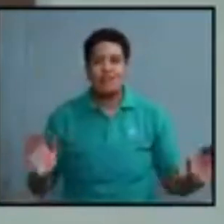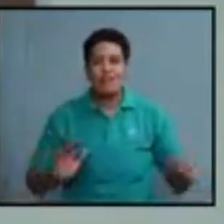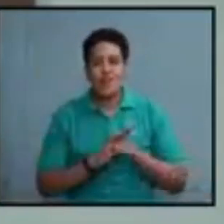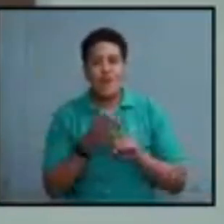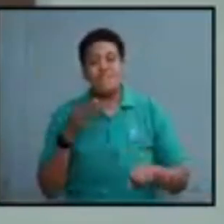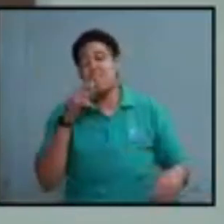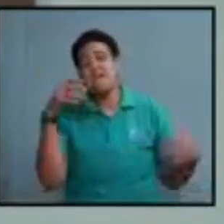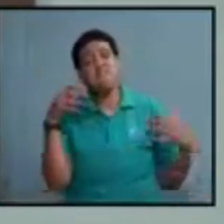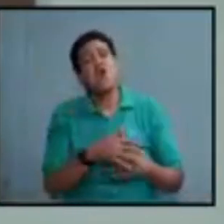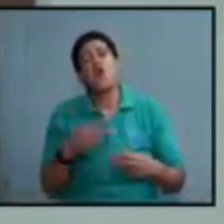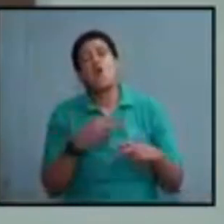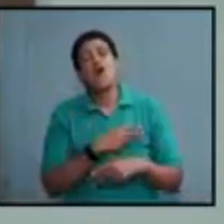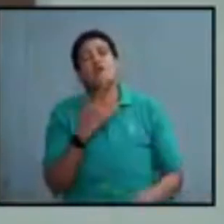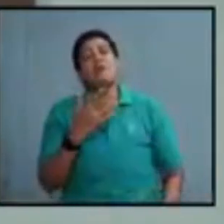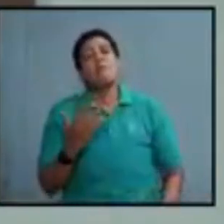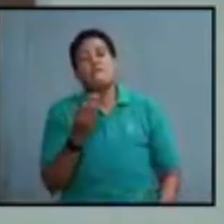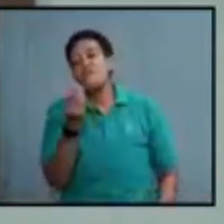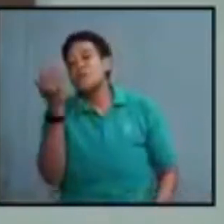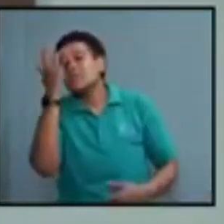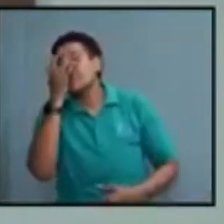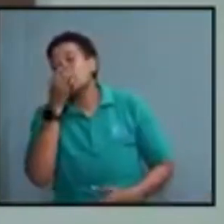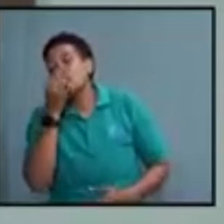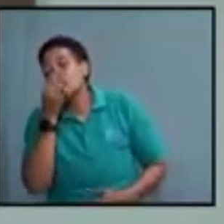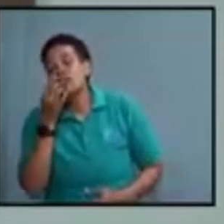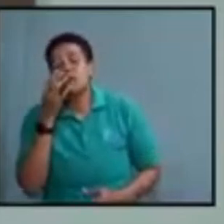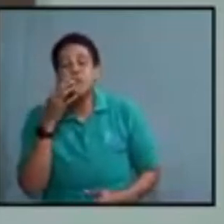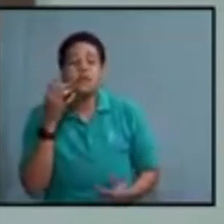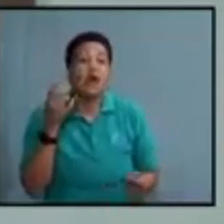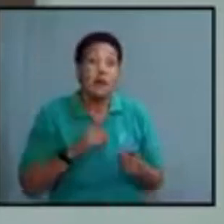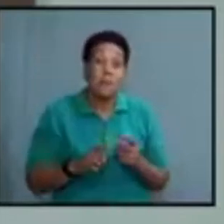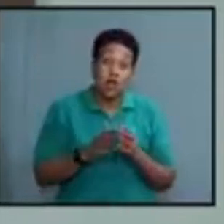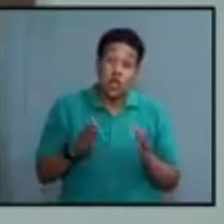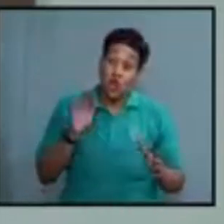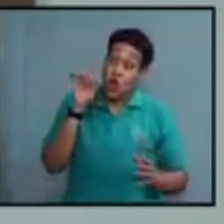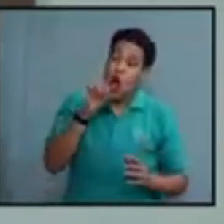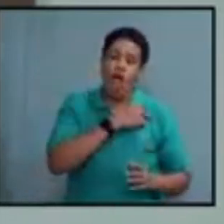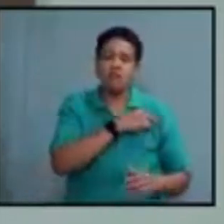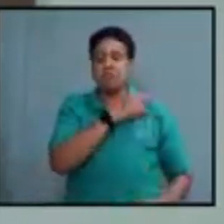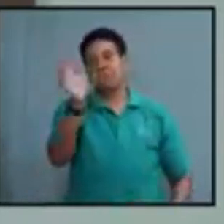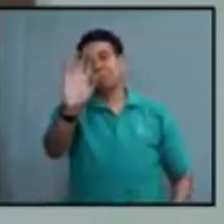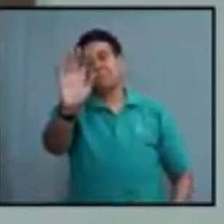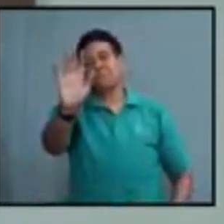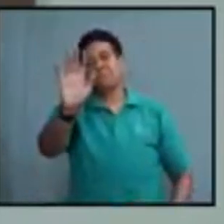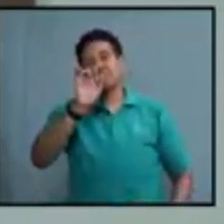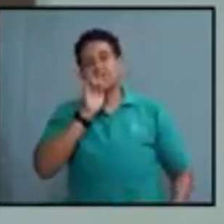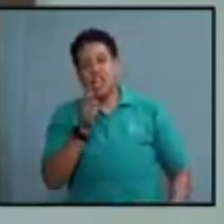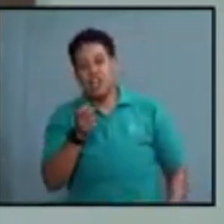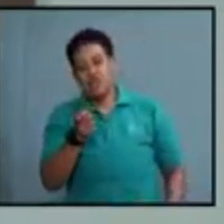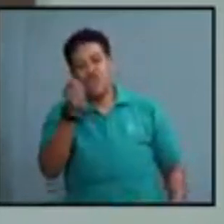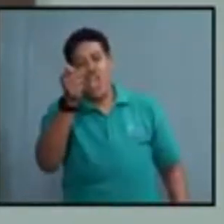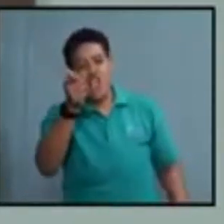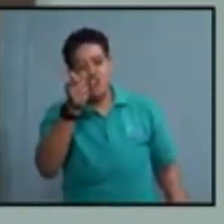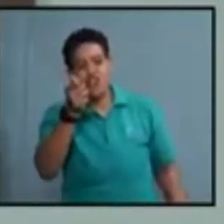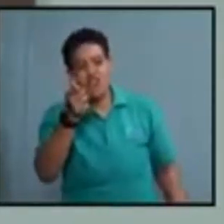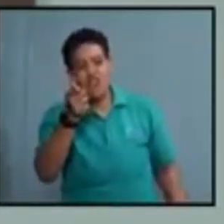They may get a few symptoms, but they generally don't end up in hospital, and it is rare that